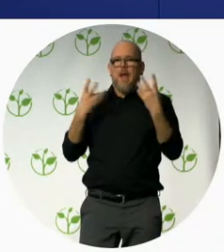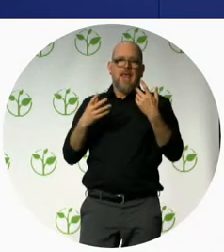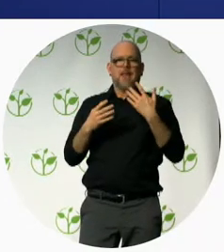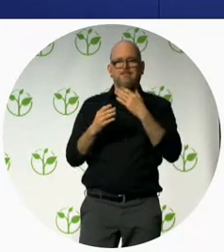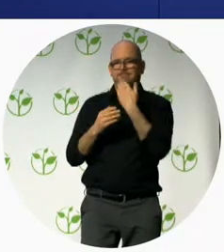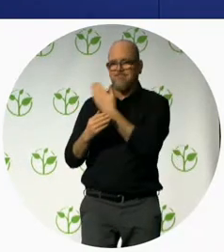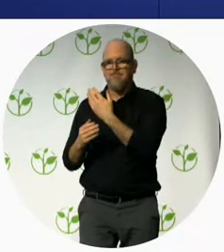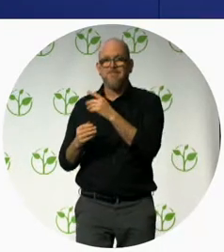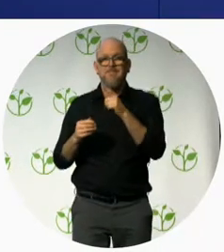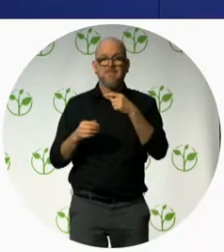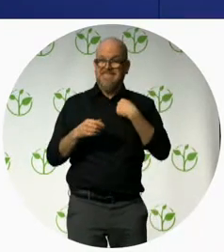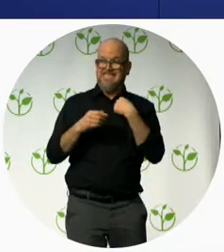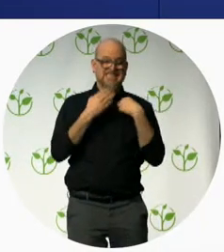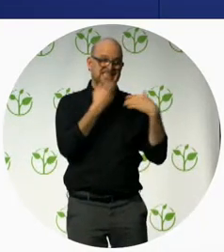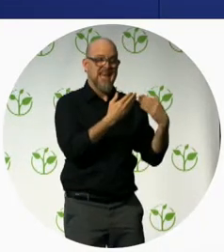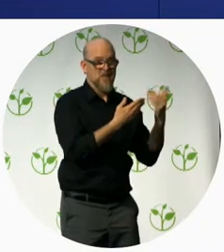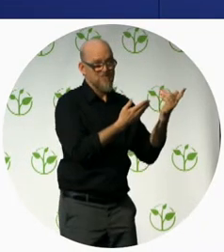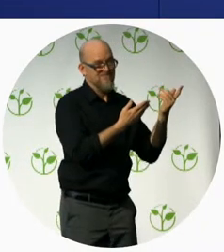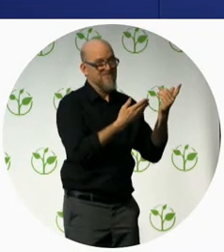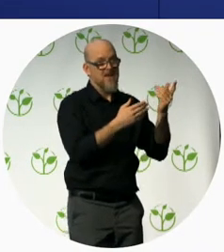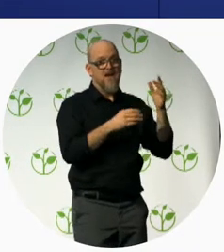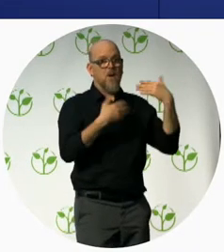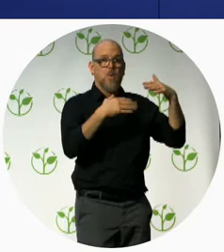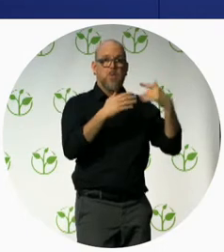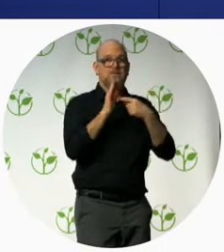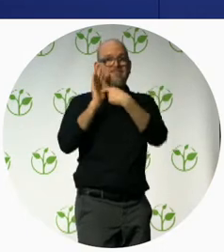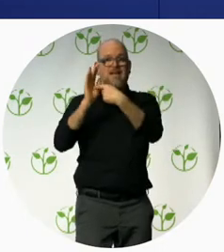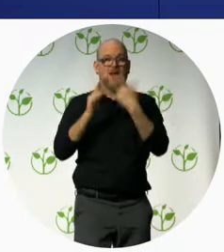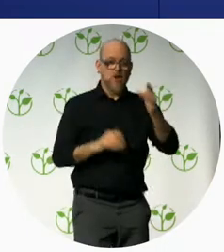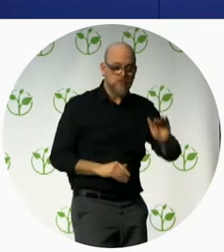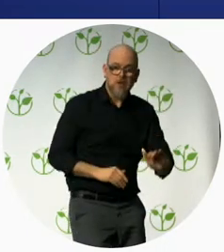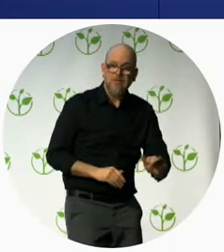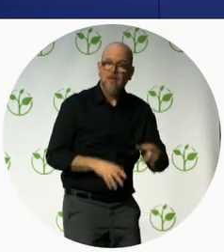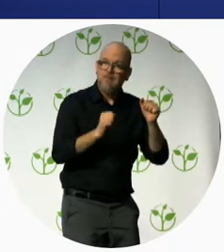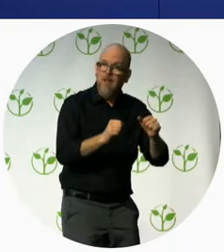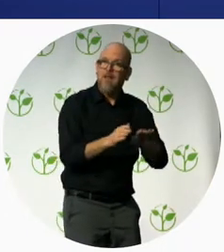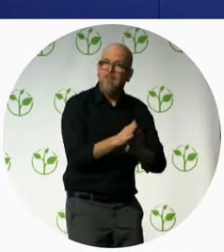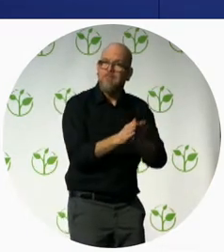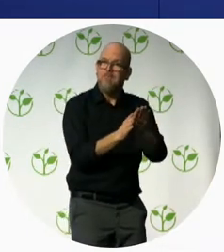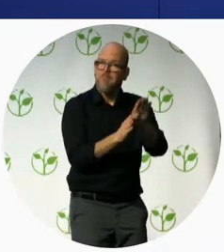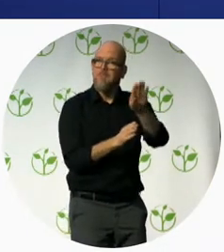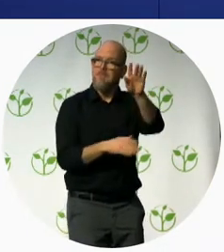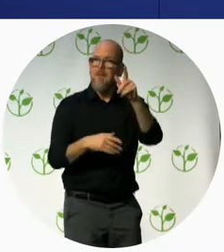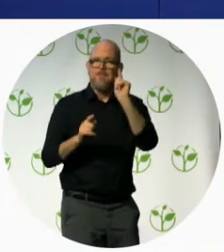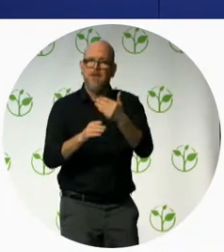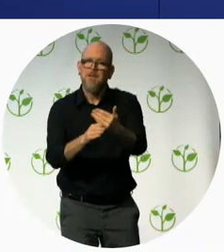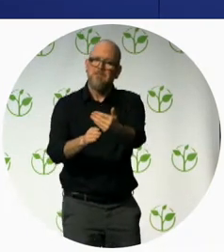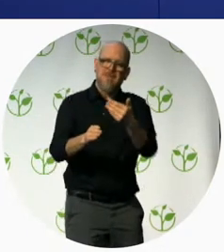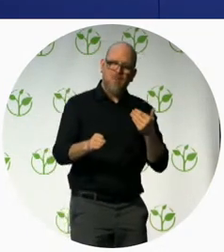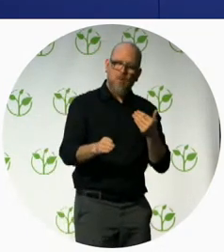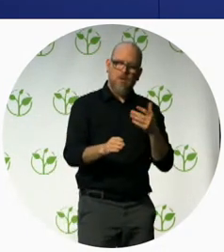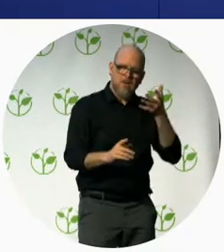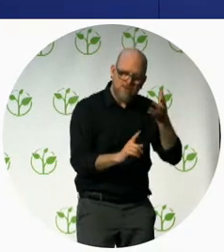ensure that children are being identified and getting the supports that they need from a very early age a round of applause please for Anna